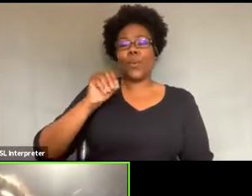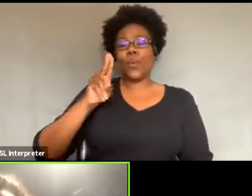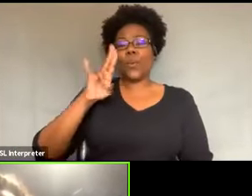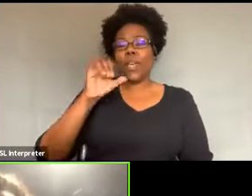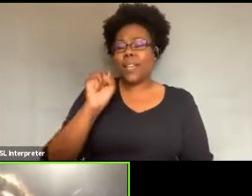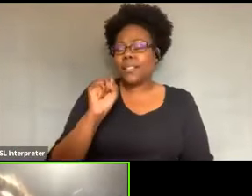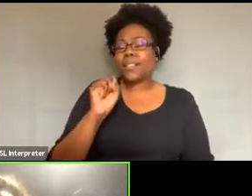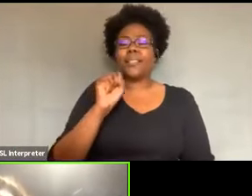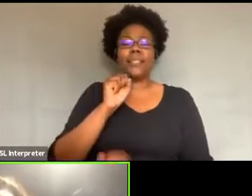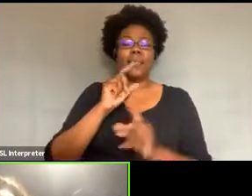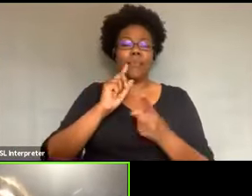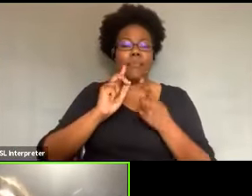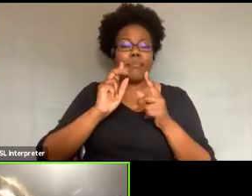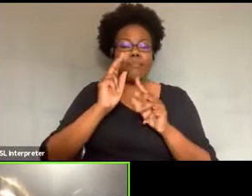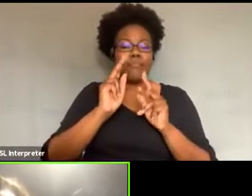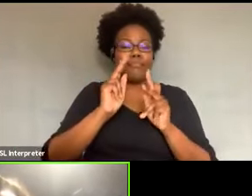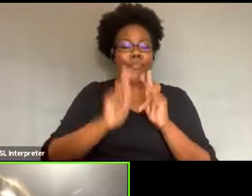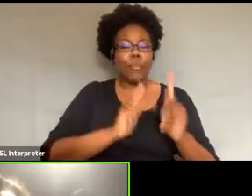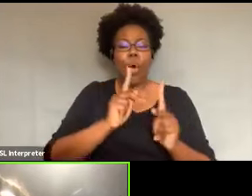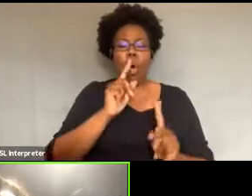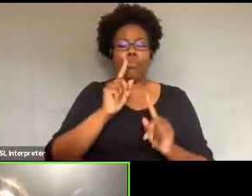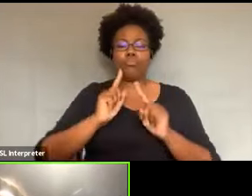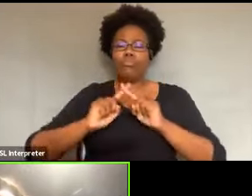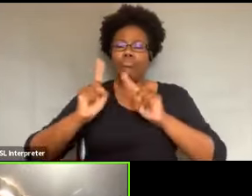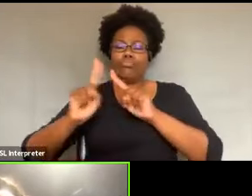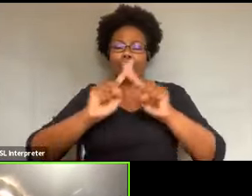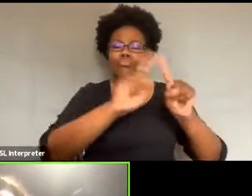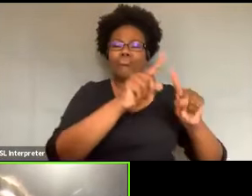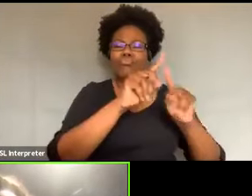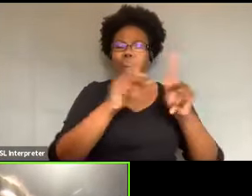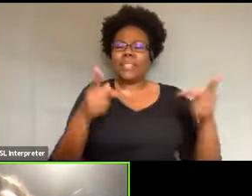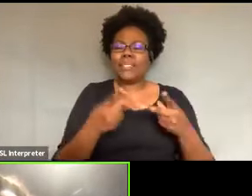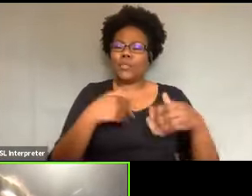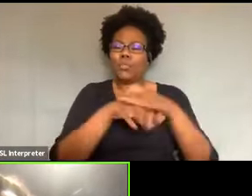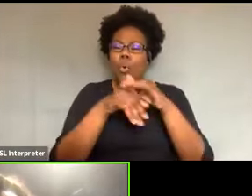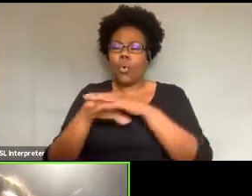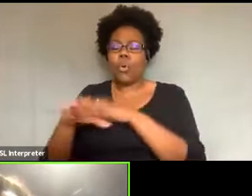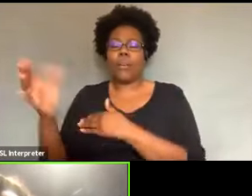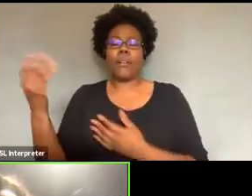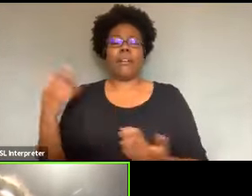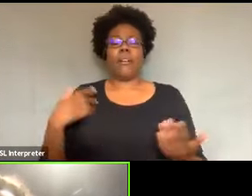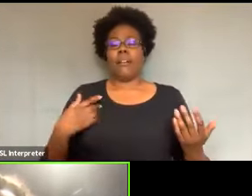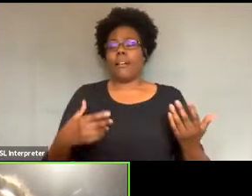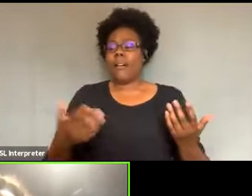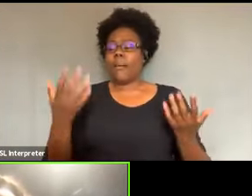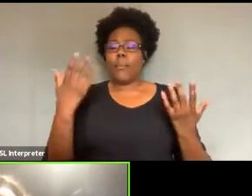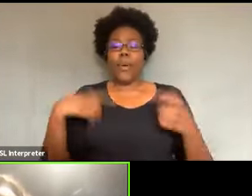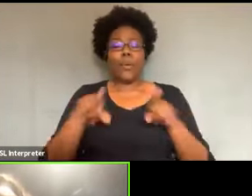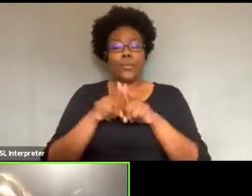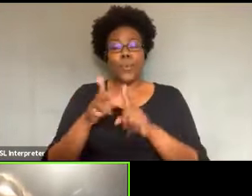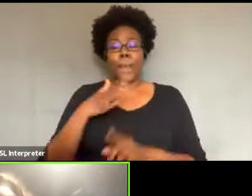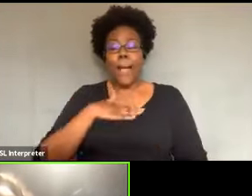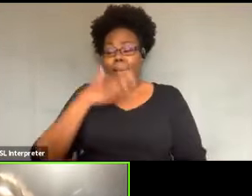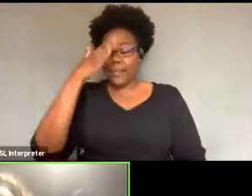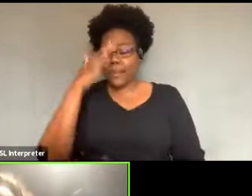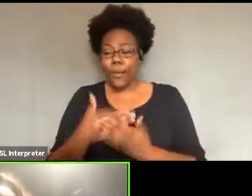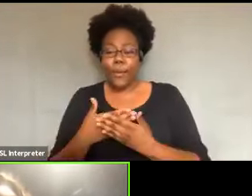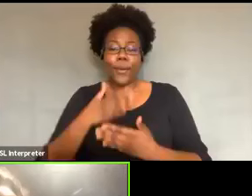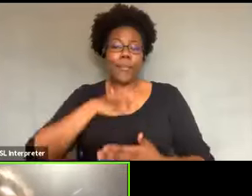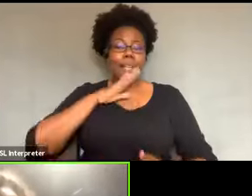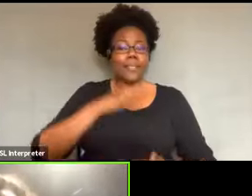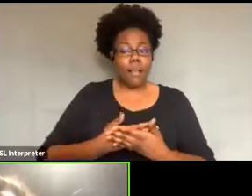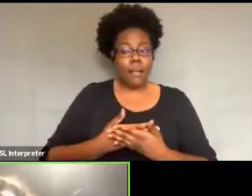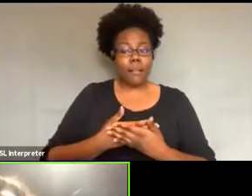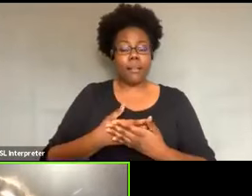and Malik Ahmed, um, as you know, my daughter and my son, my son is, uh, you know, at the university of Missouri at